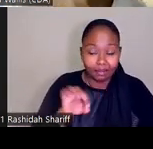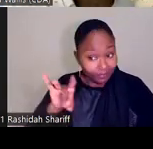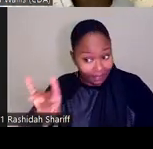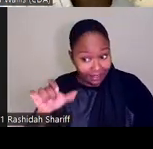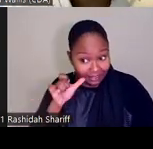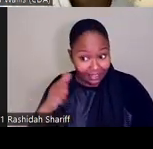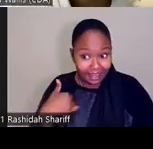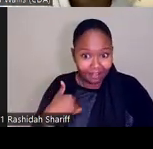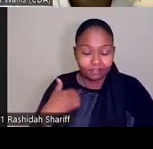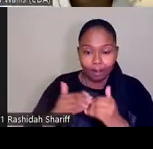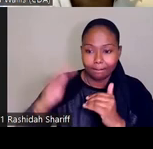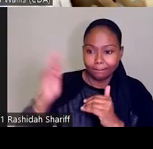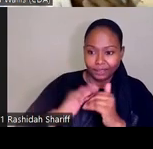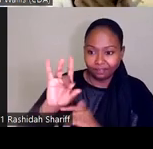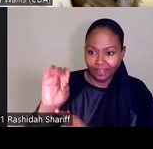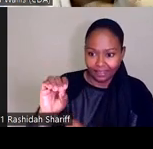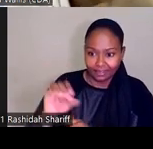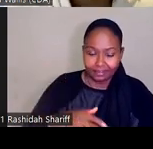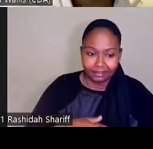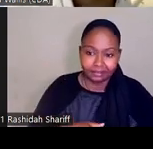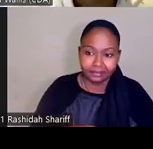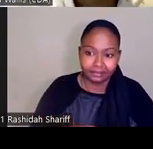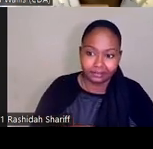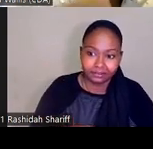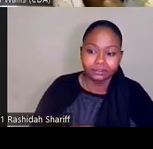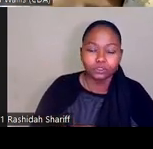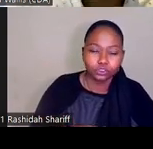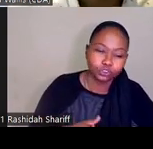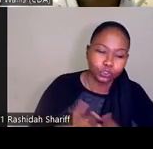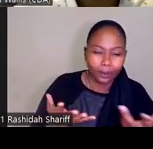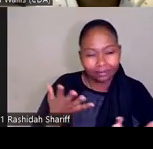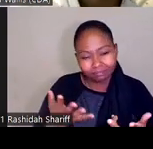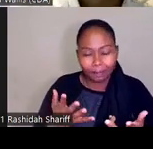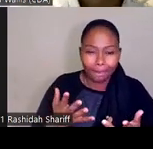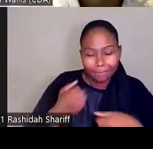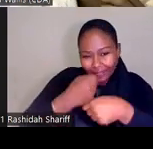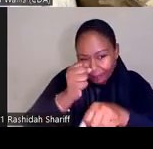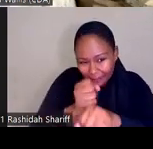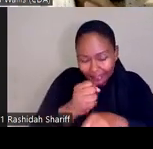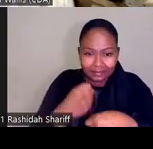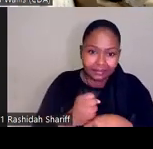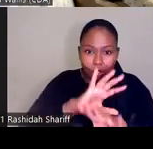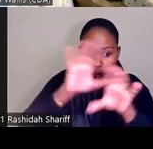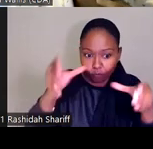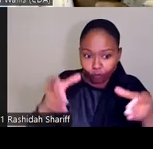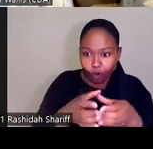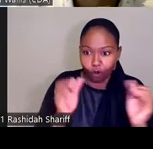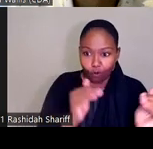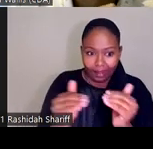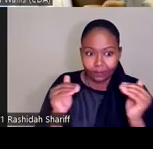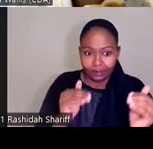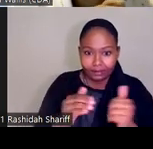of above 80, or whatever we set the target to be. So it kind of creates this overall equity number.